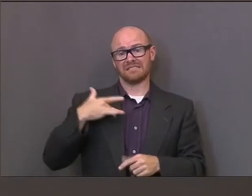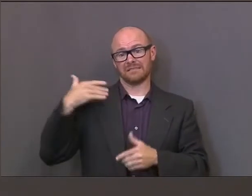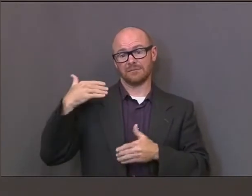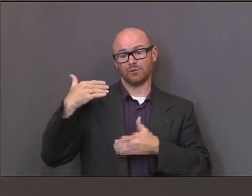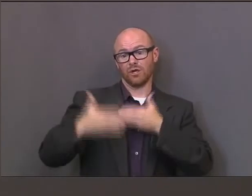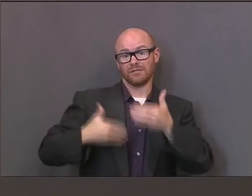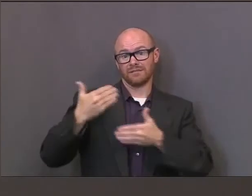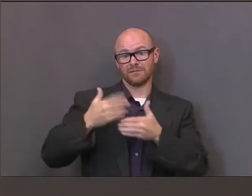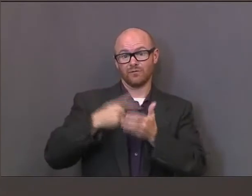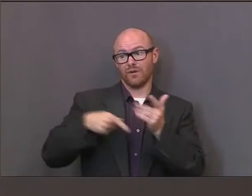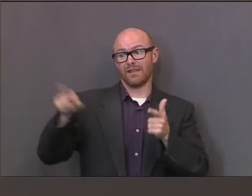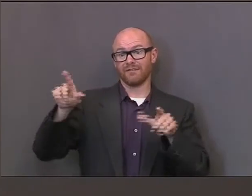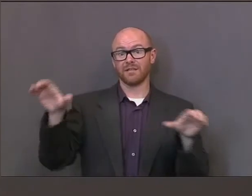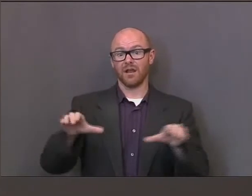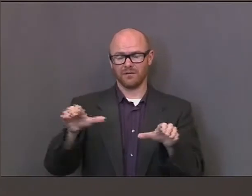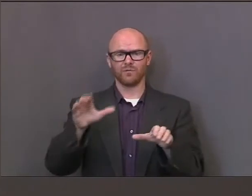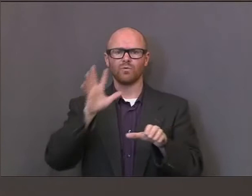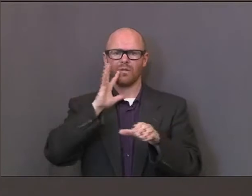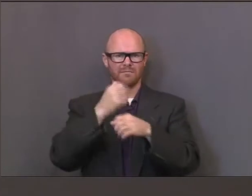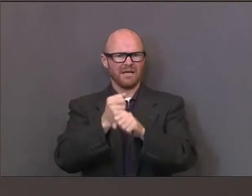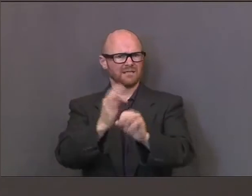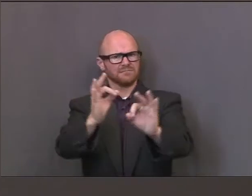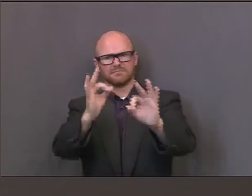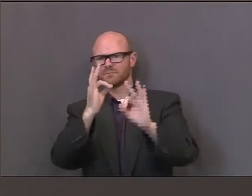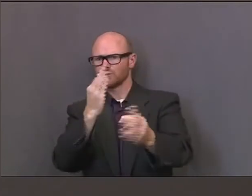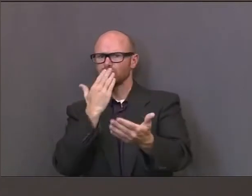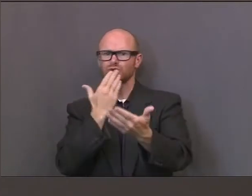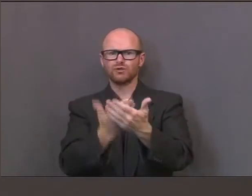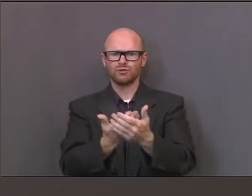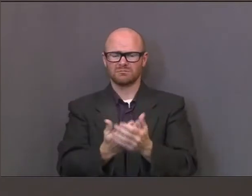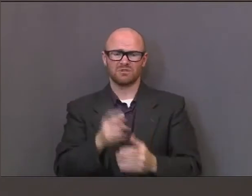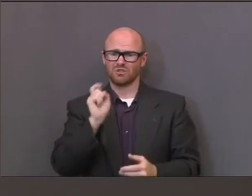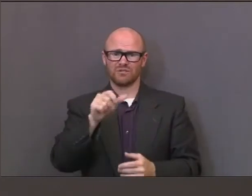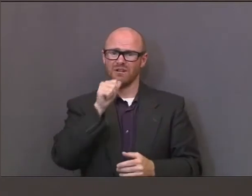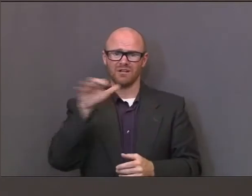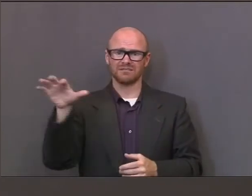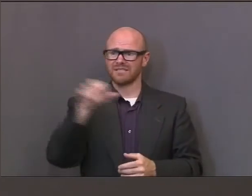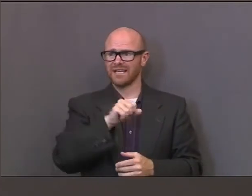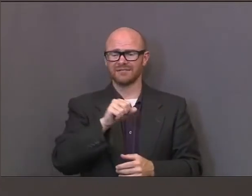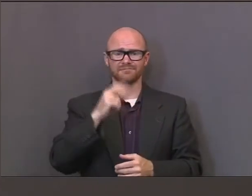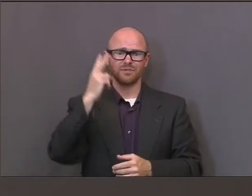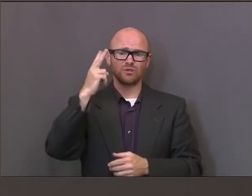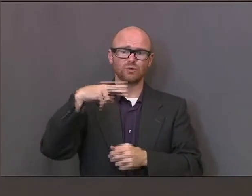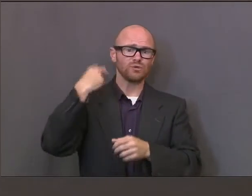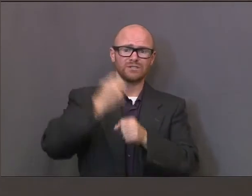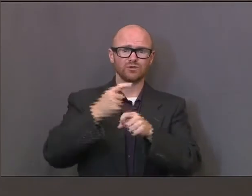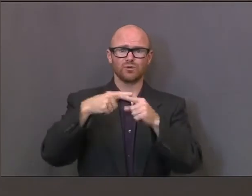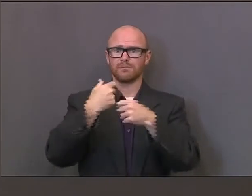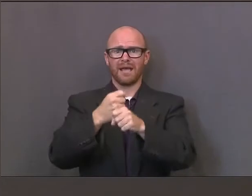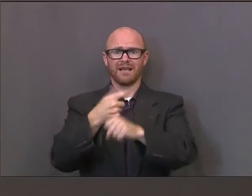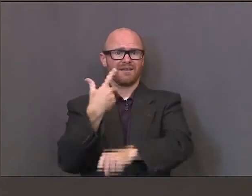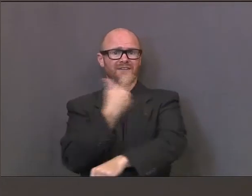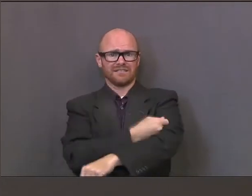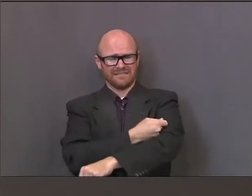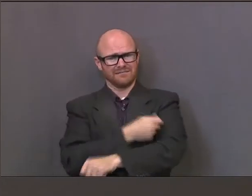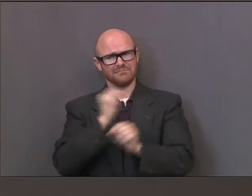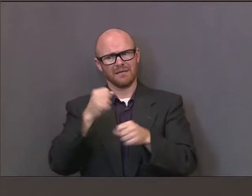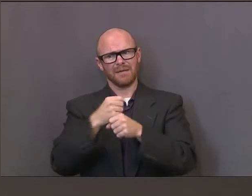done is going to streamline it. So what would normally take, you know, two or three years, they're going to be doing it in one year.